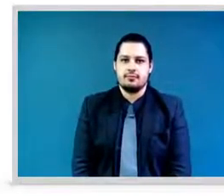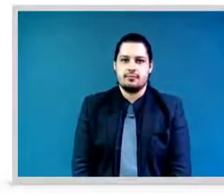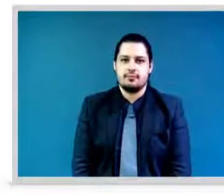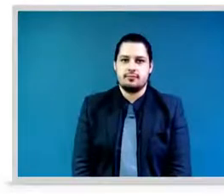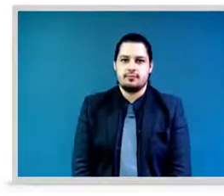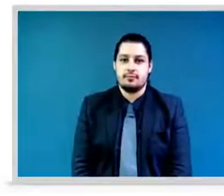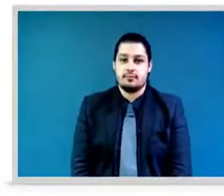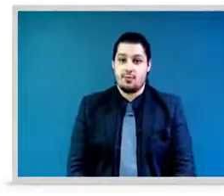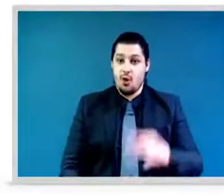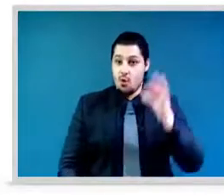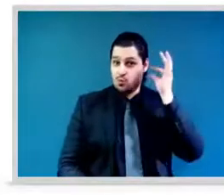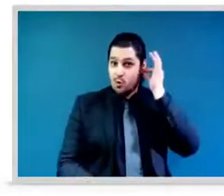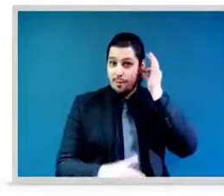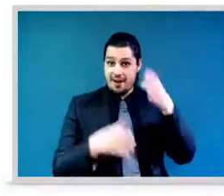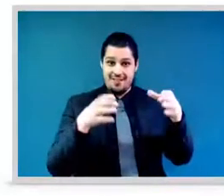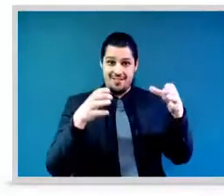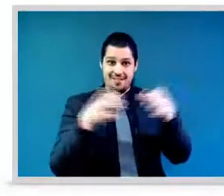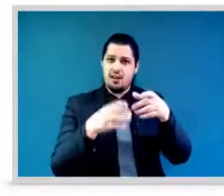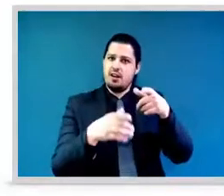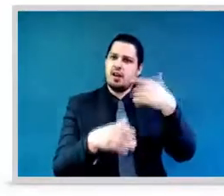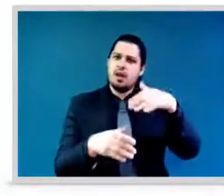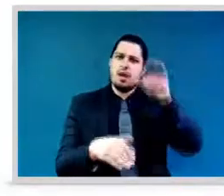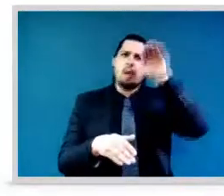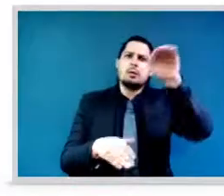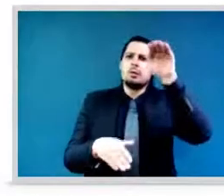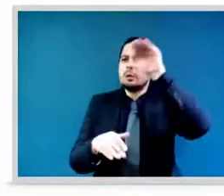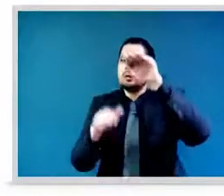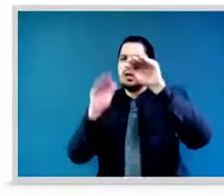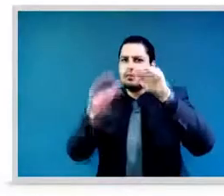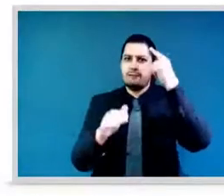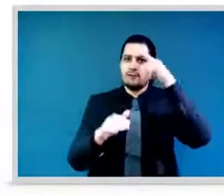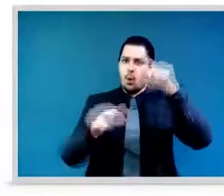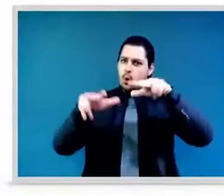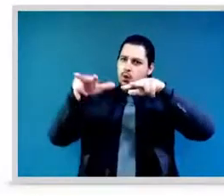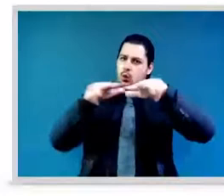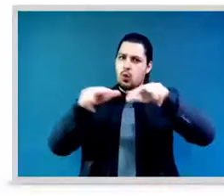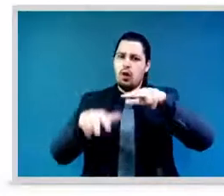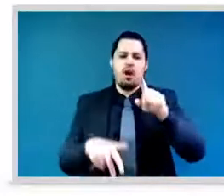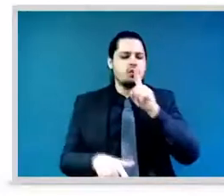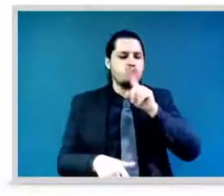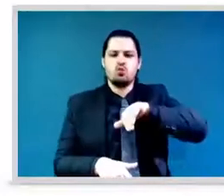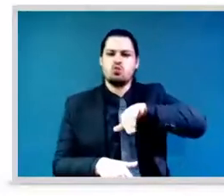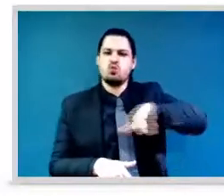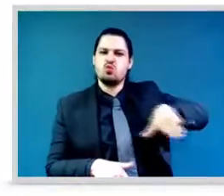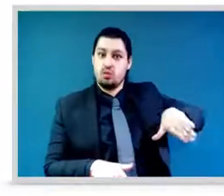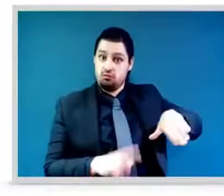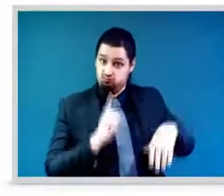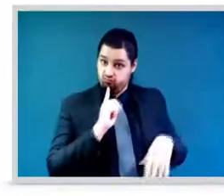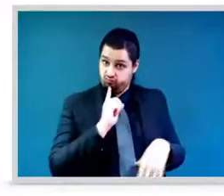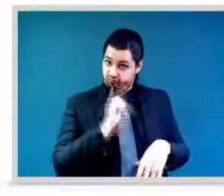bullying, and they suffer together with their families. And that reduces